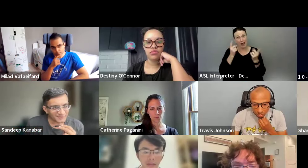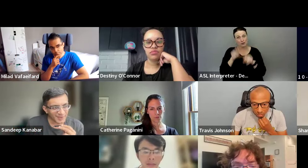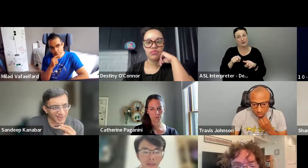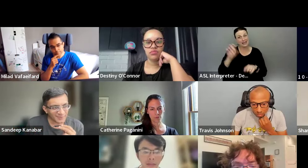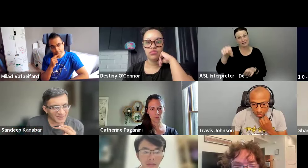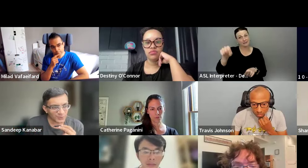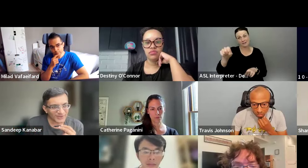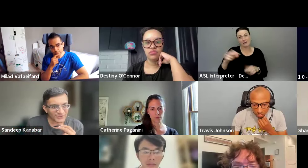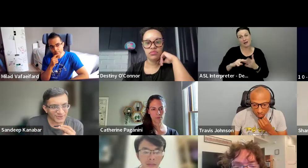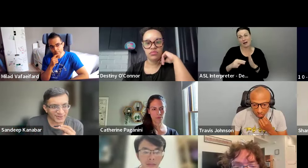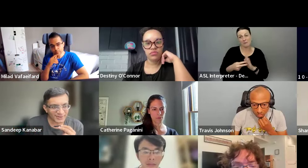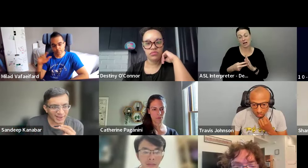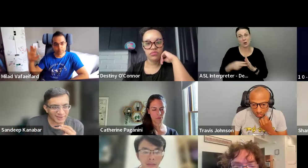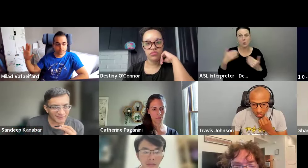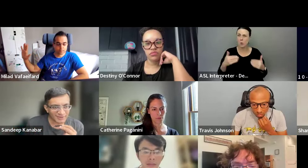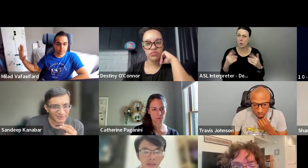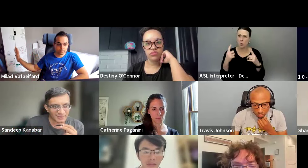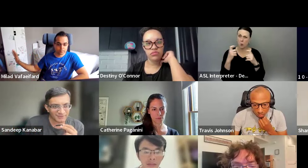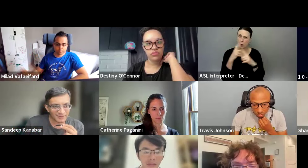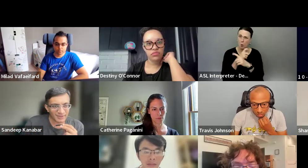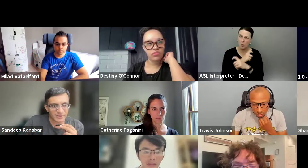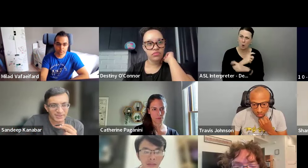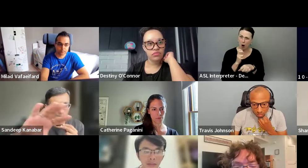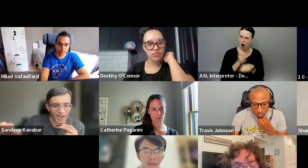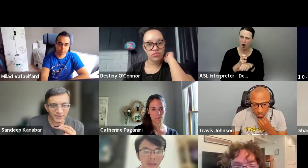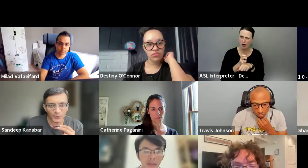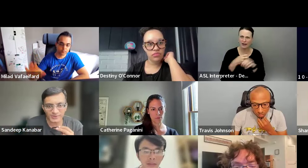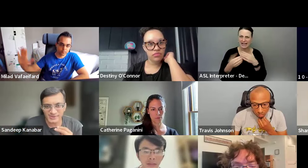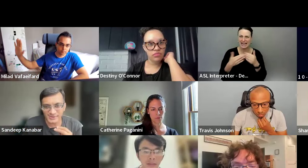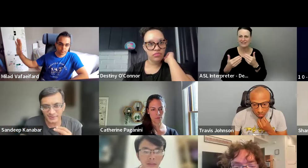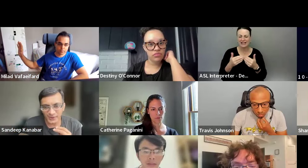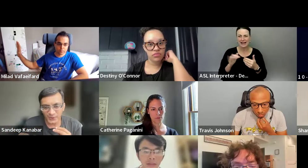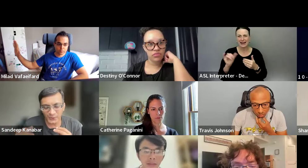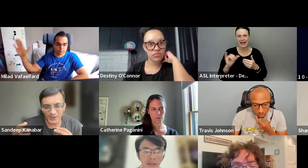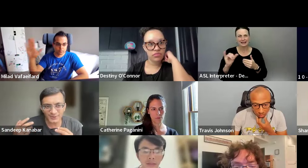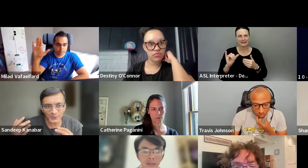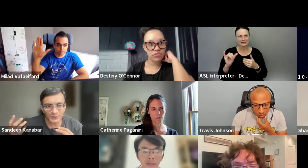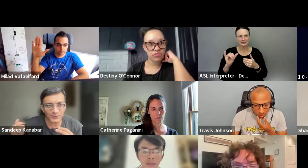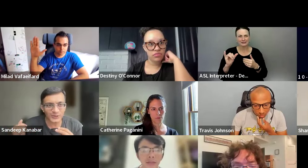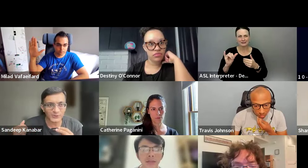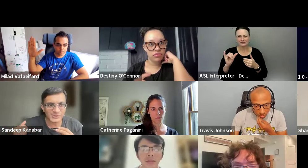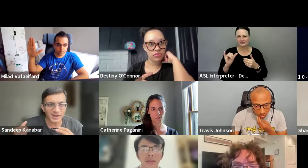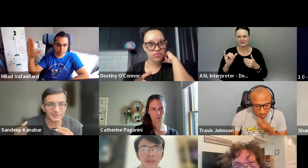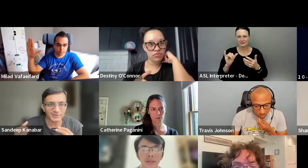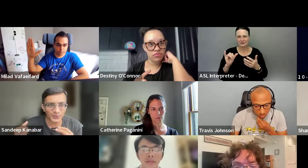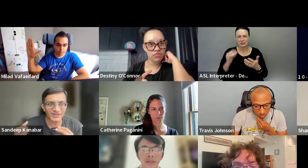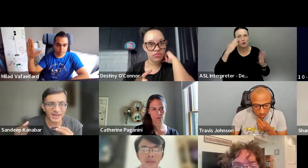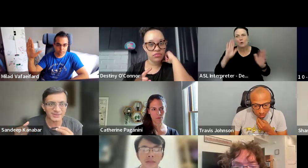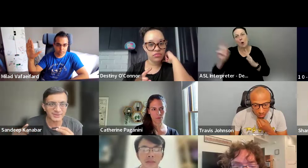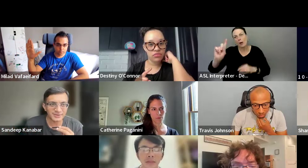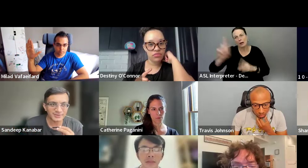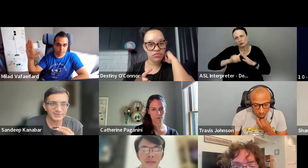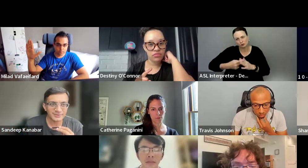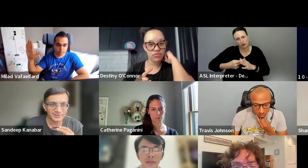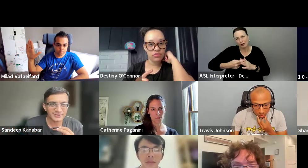mean, I mean, it's very tricky, like given, given the such a vast ecosystem, you really don't know where to start. It's very